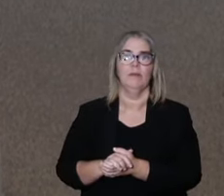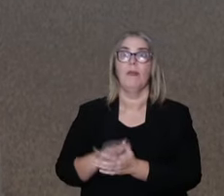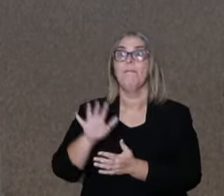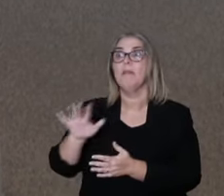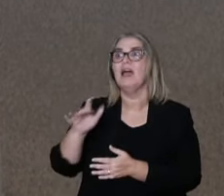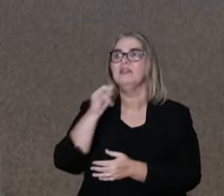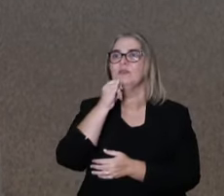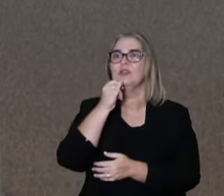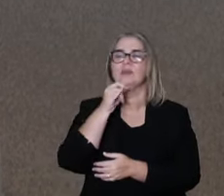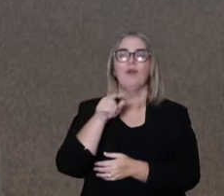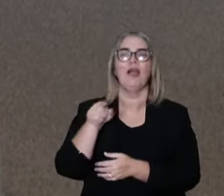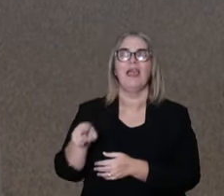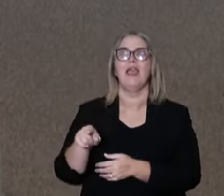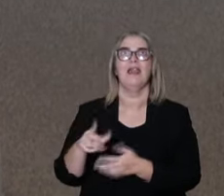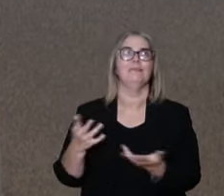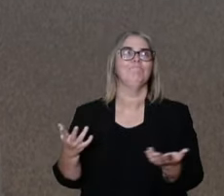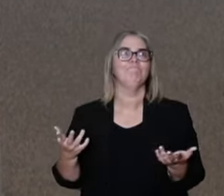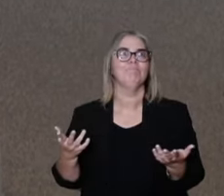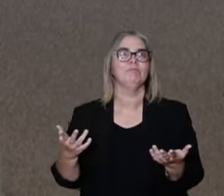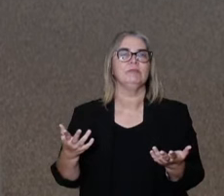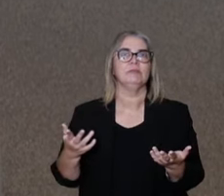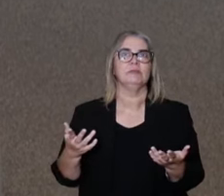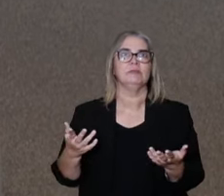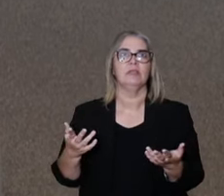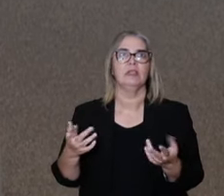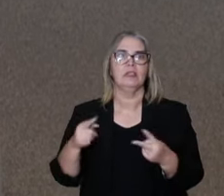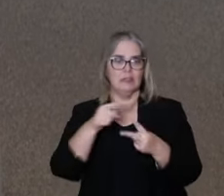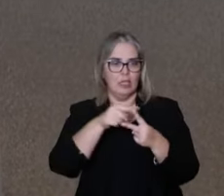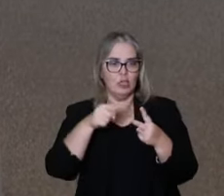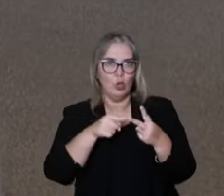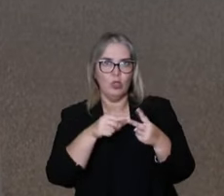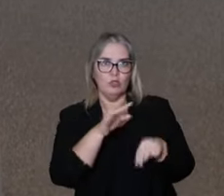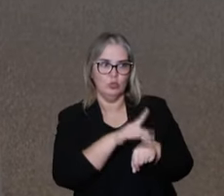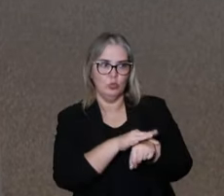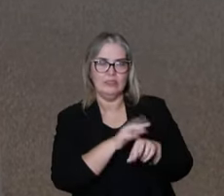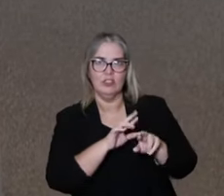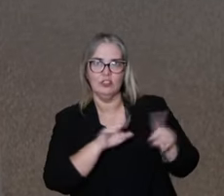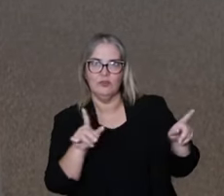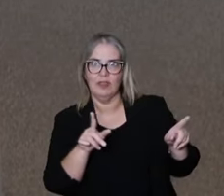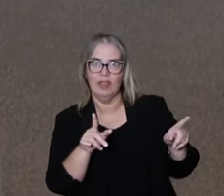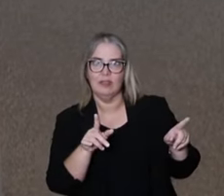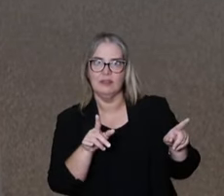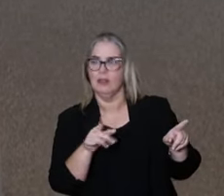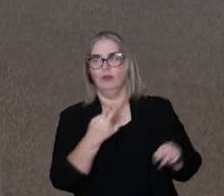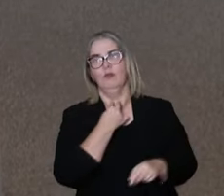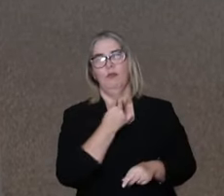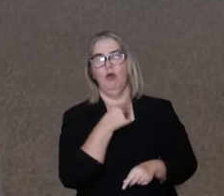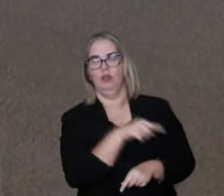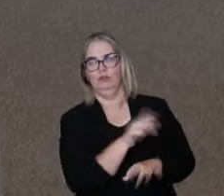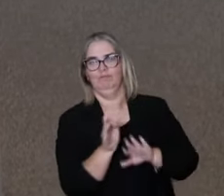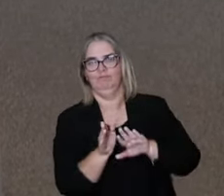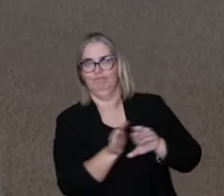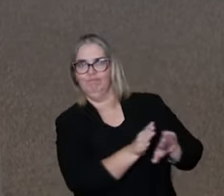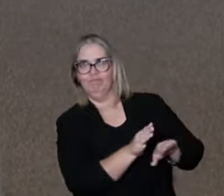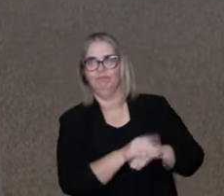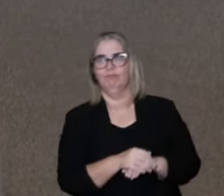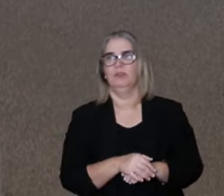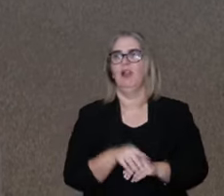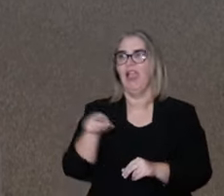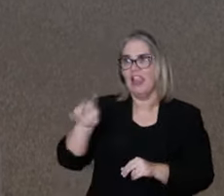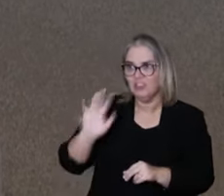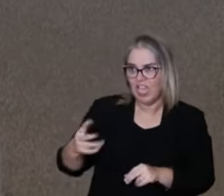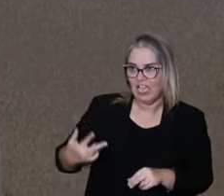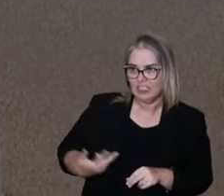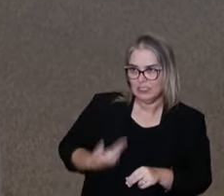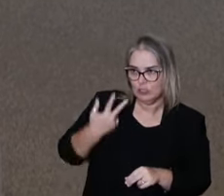common people. For example, someone that has two disease wouldn't be selected for the trial for one disease. Depending on the history of the